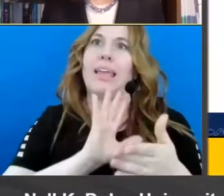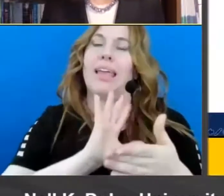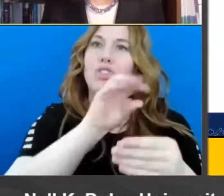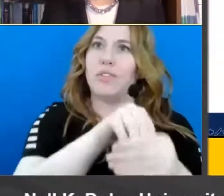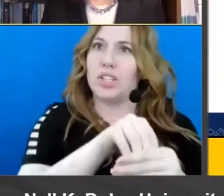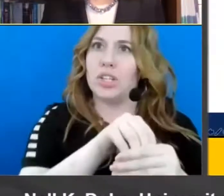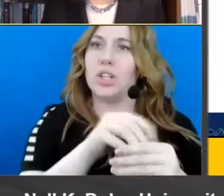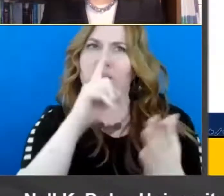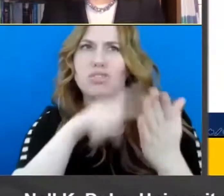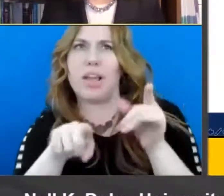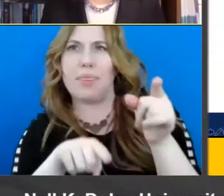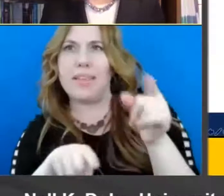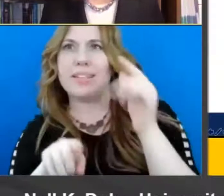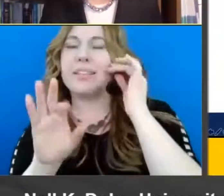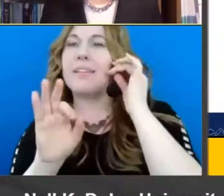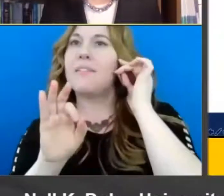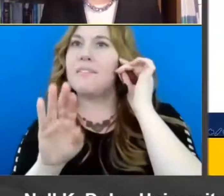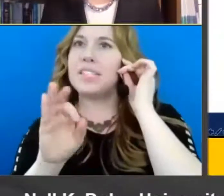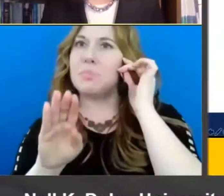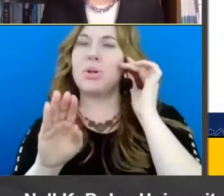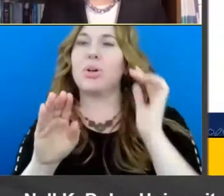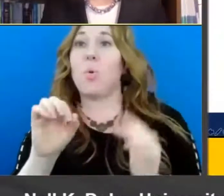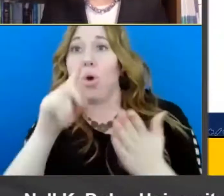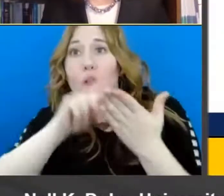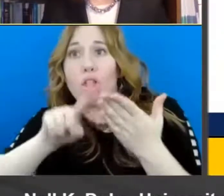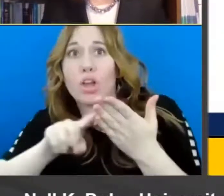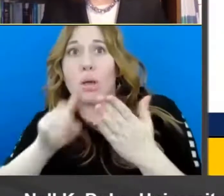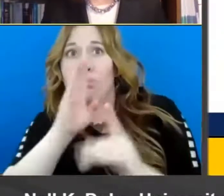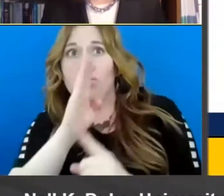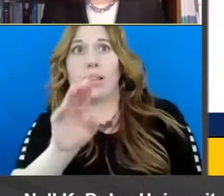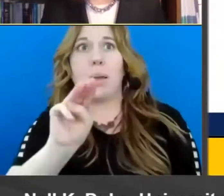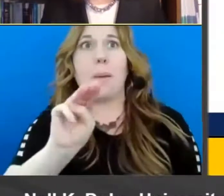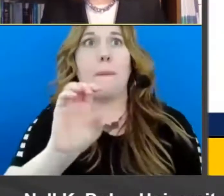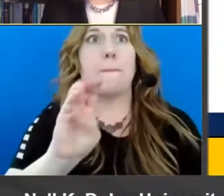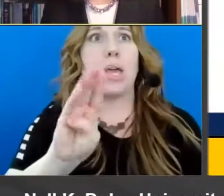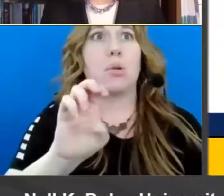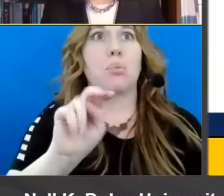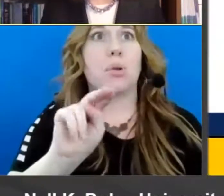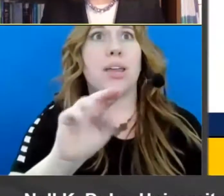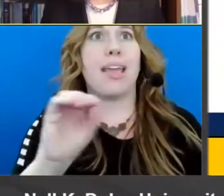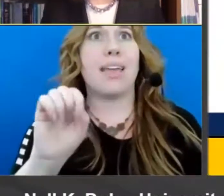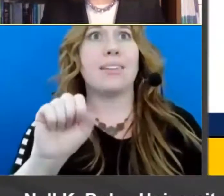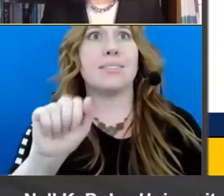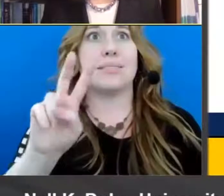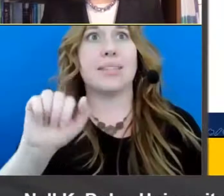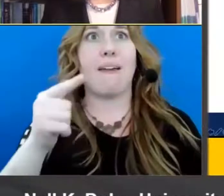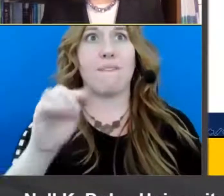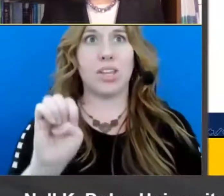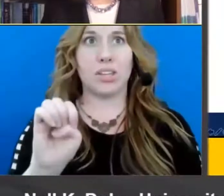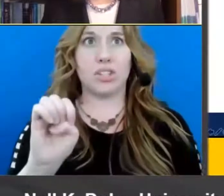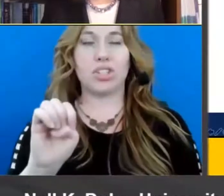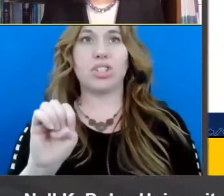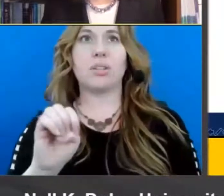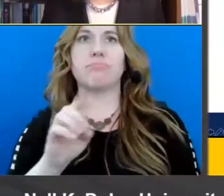on my twitter facebook feed um or you can look it up directly it's mcbreen and savage mcbreen and savage and it's a really